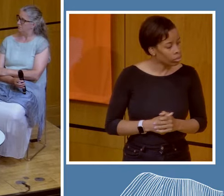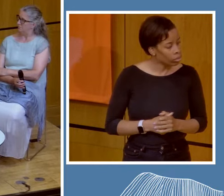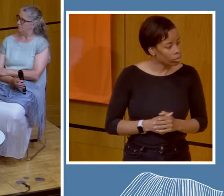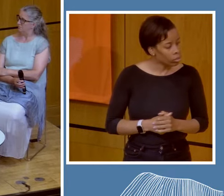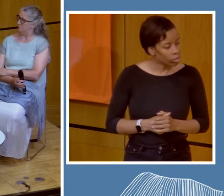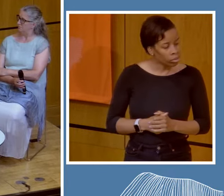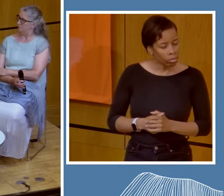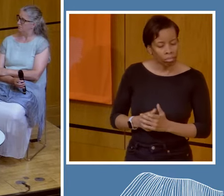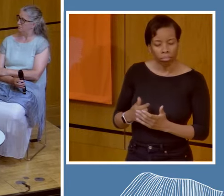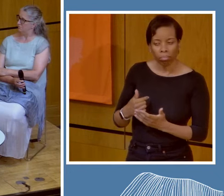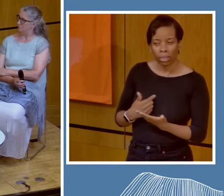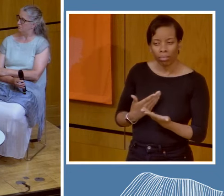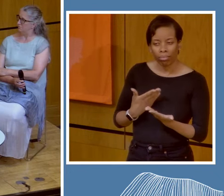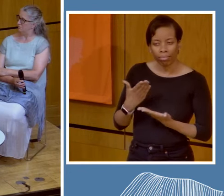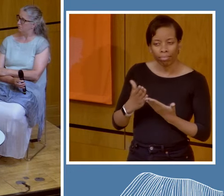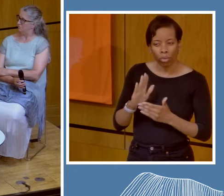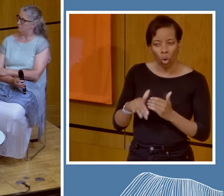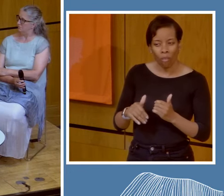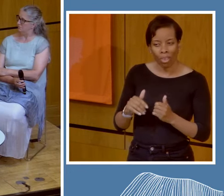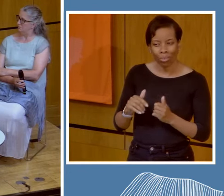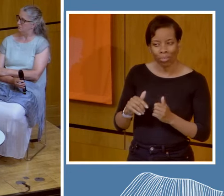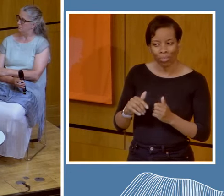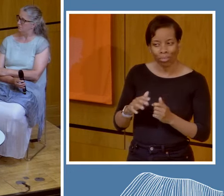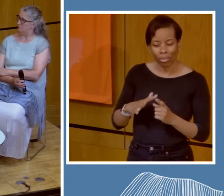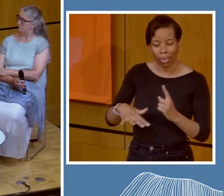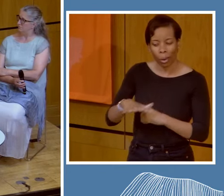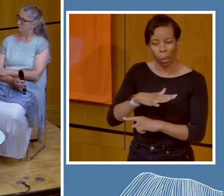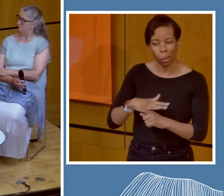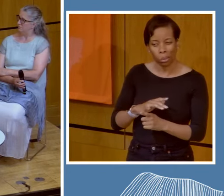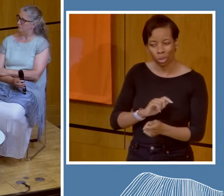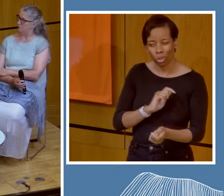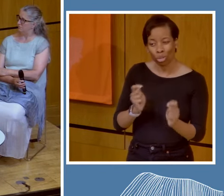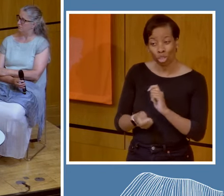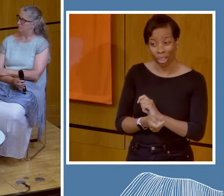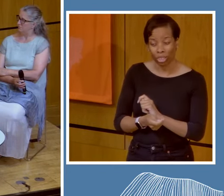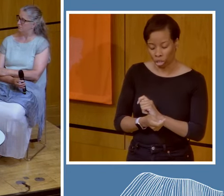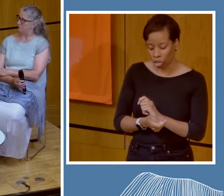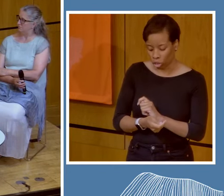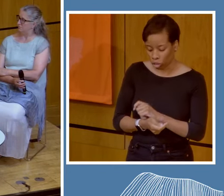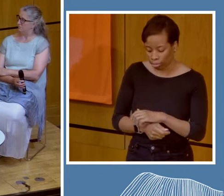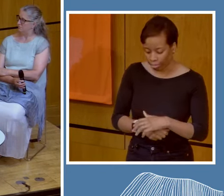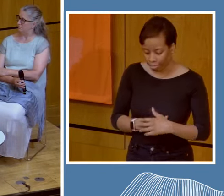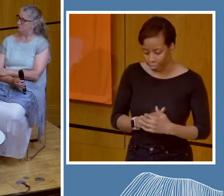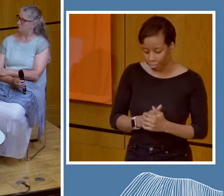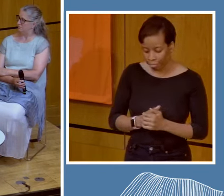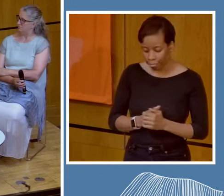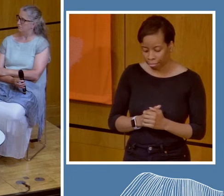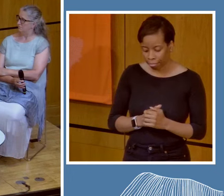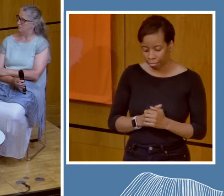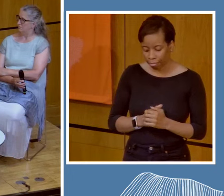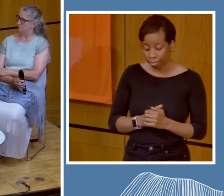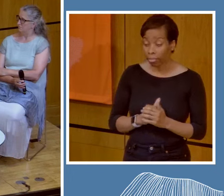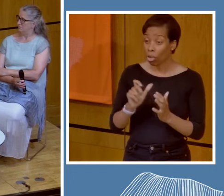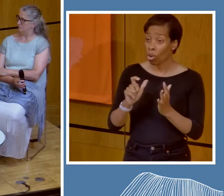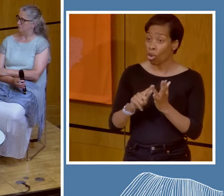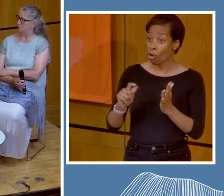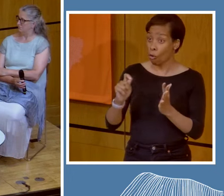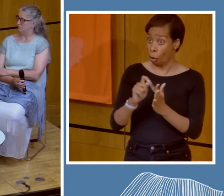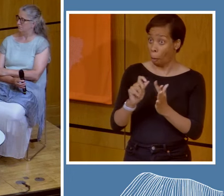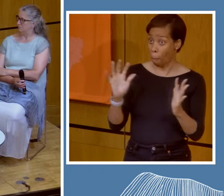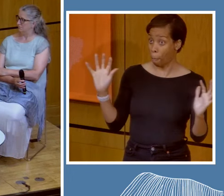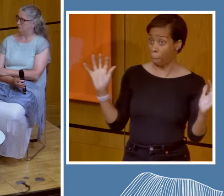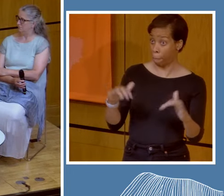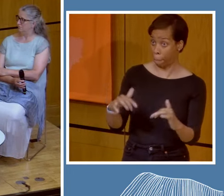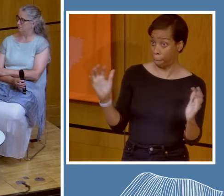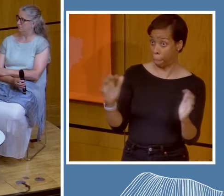COP processes that happen, indigenous communities have been trying to become voting members or members